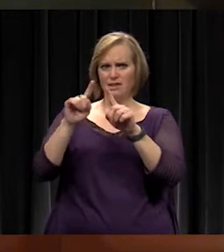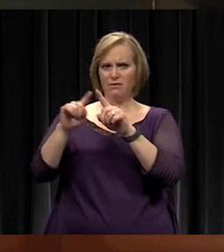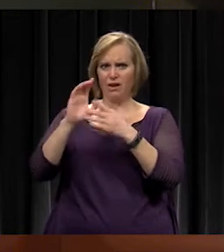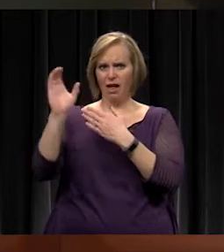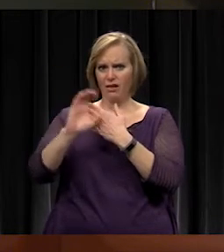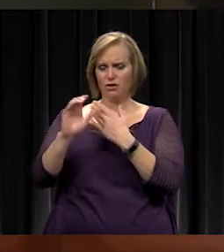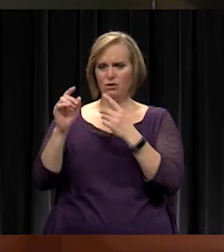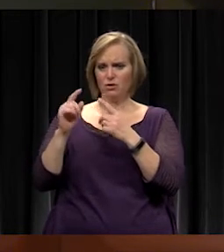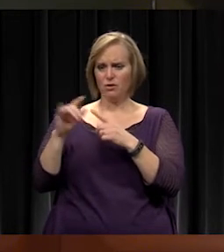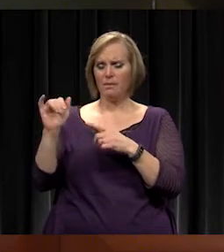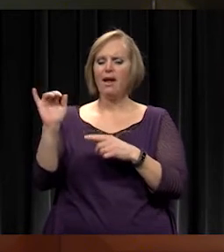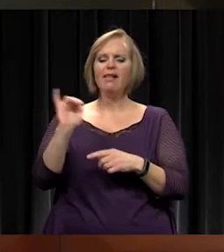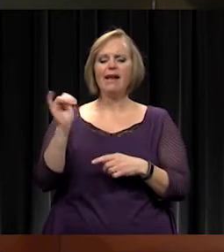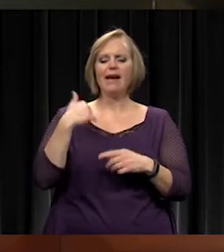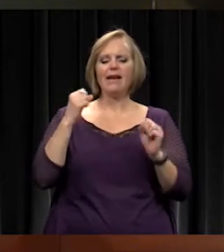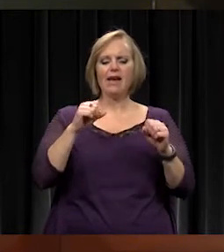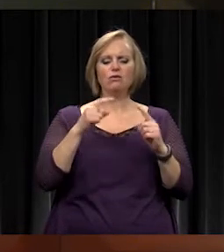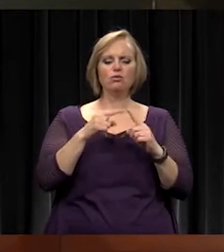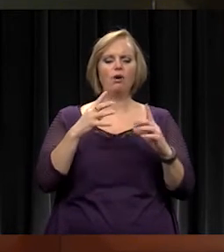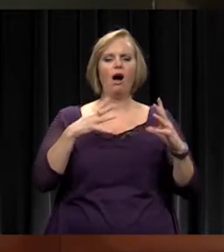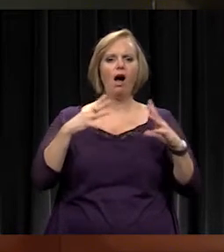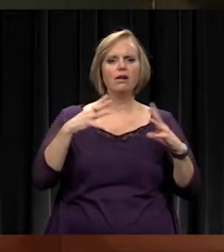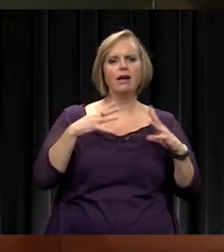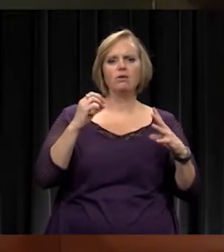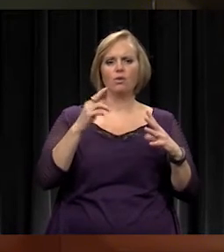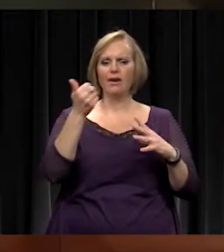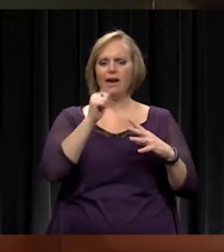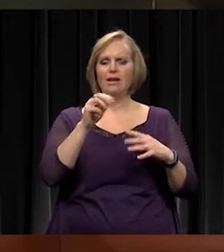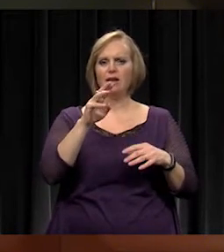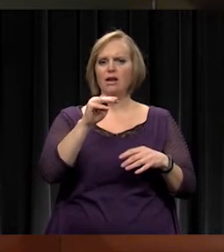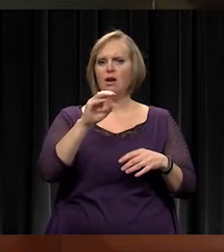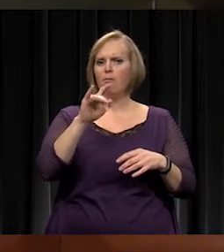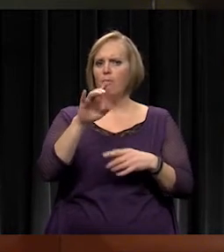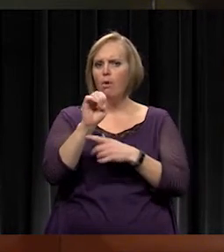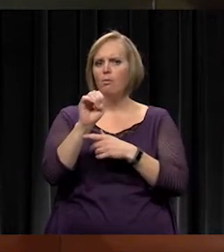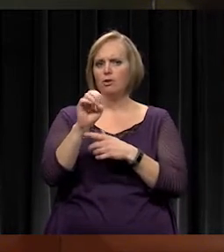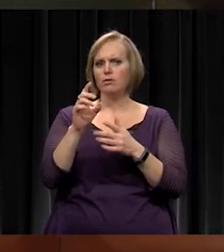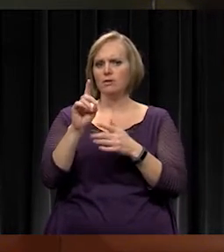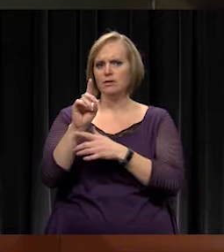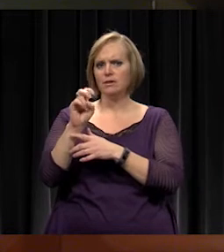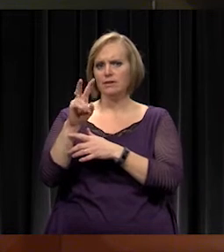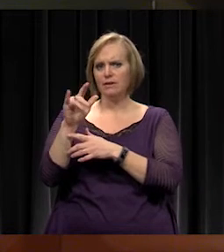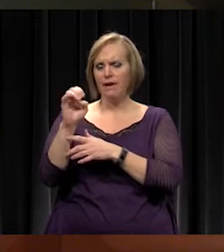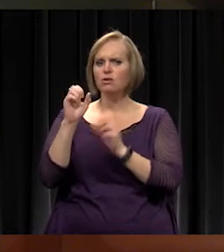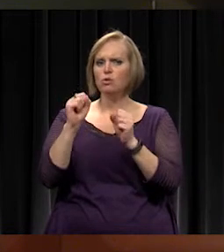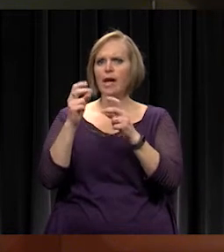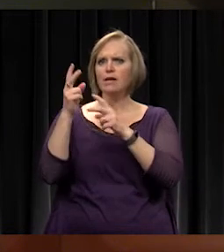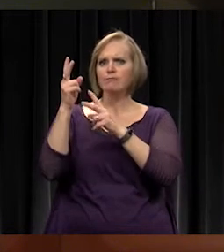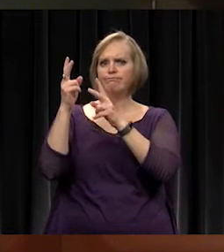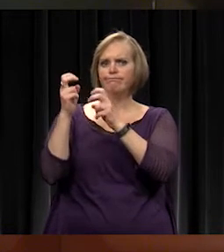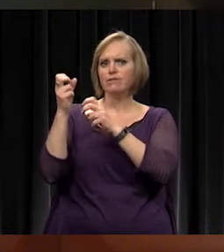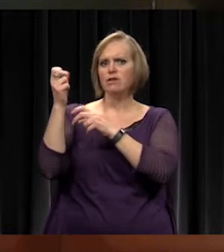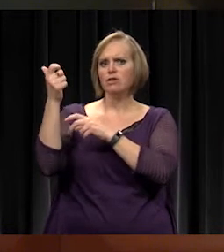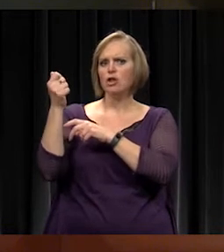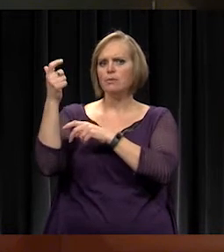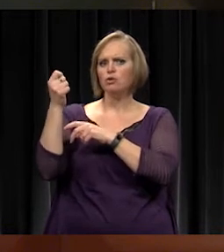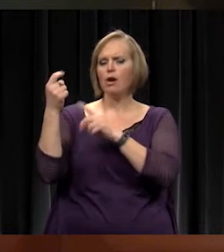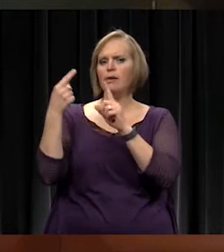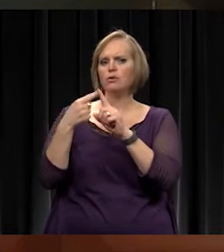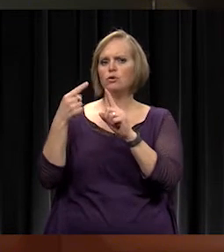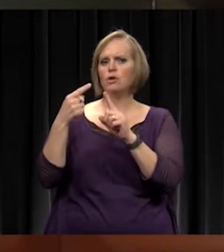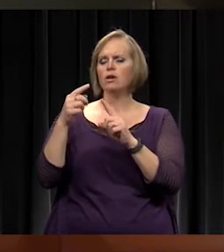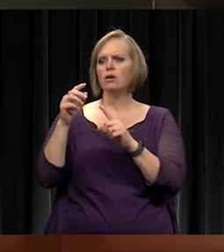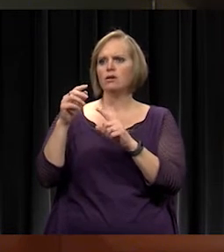I can to like holidays on my iPhone or any mobile device. You can subscribe like to national holidays or things. Can you subscribe to Briarwood's